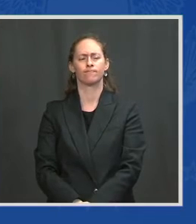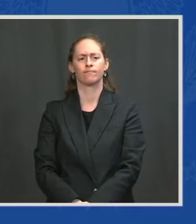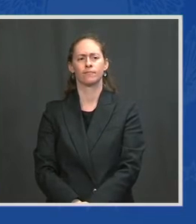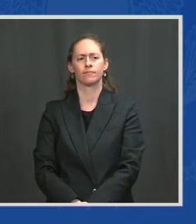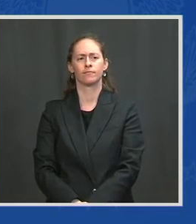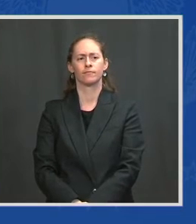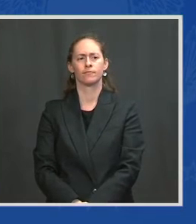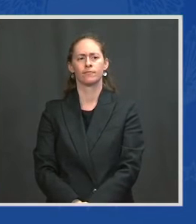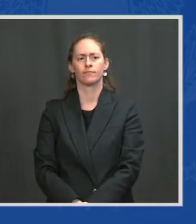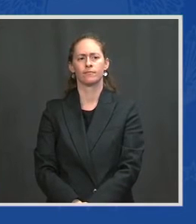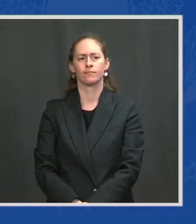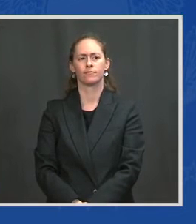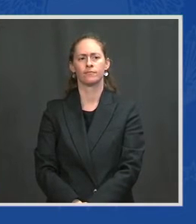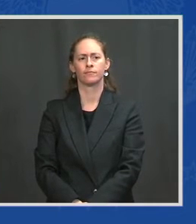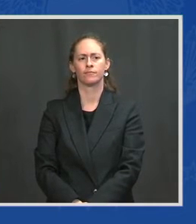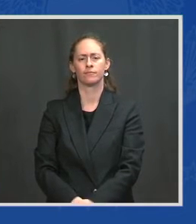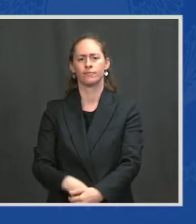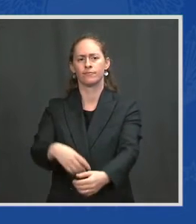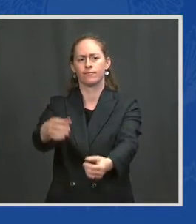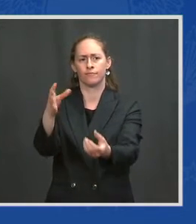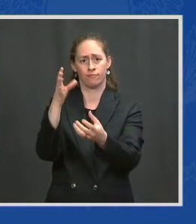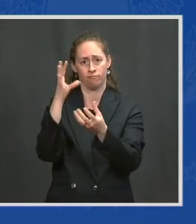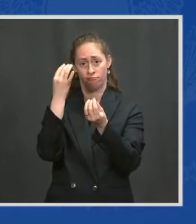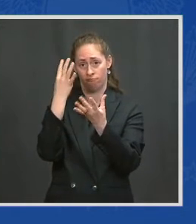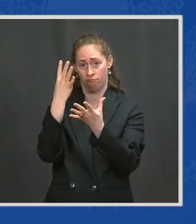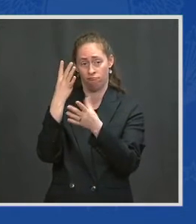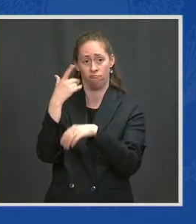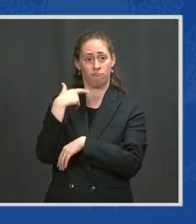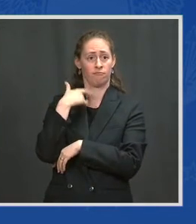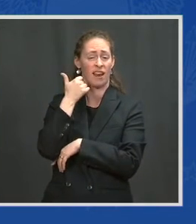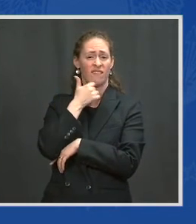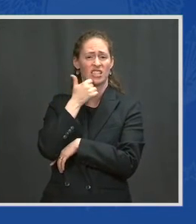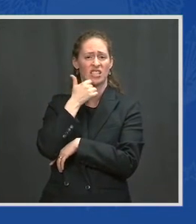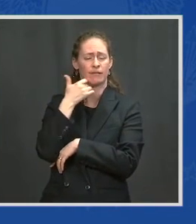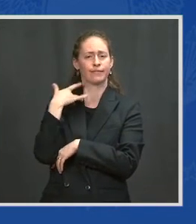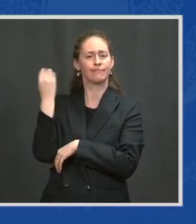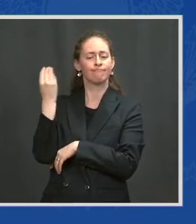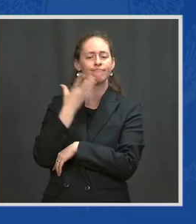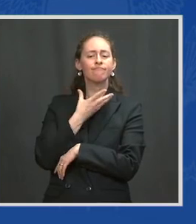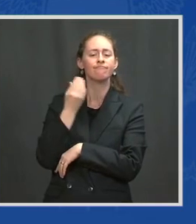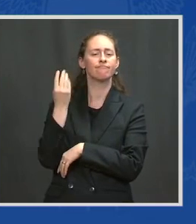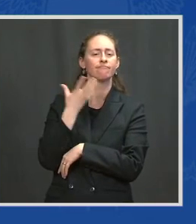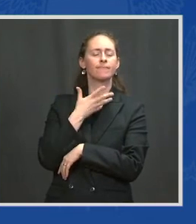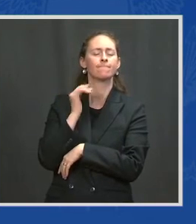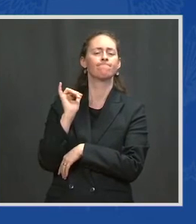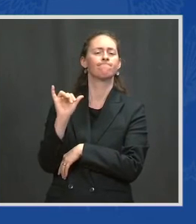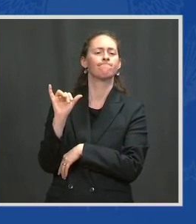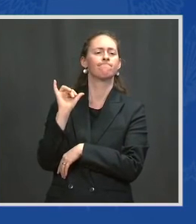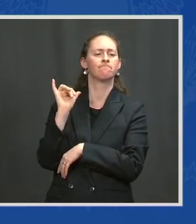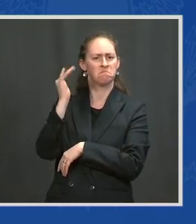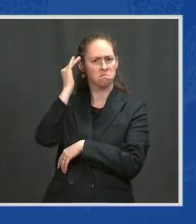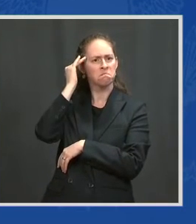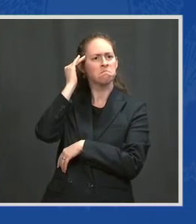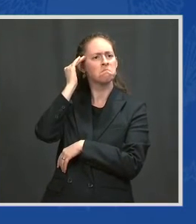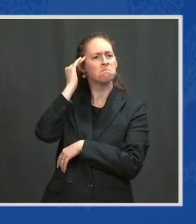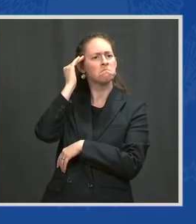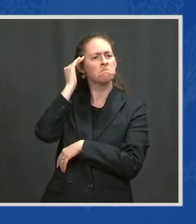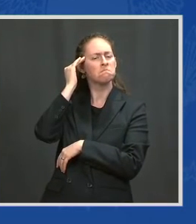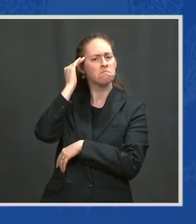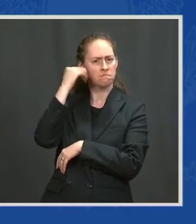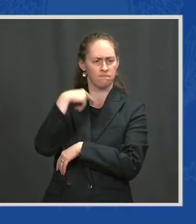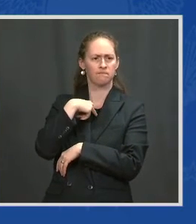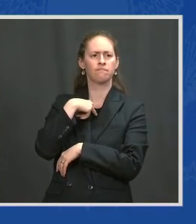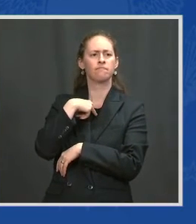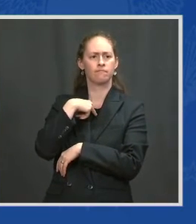briefed every day. The Department of Energy is working directly with Colonial to get the pipelines